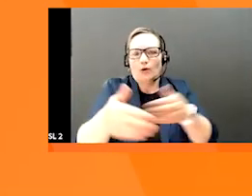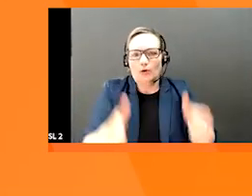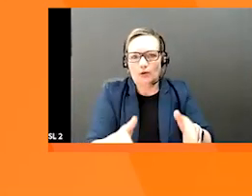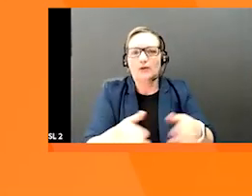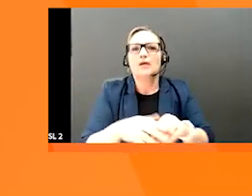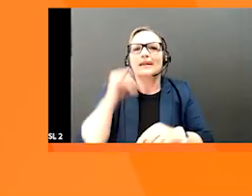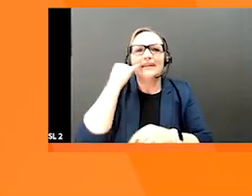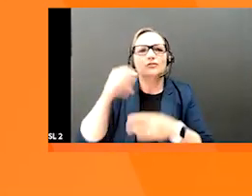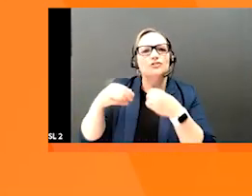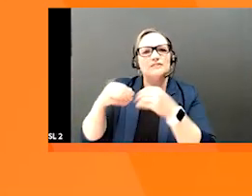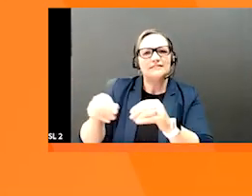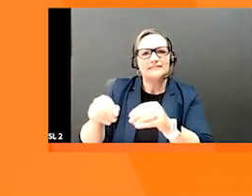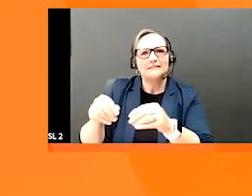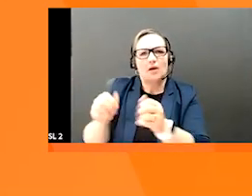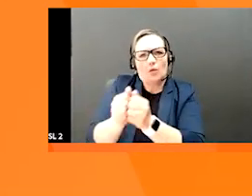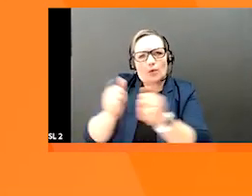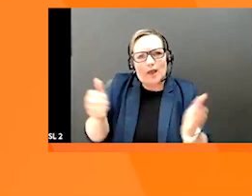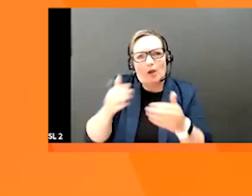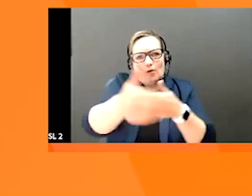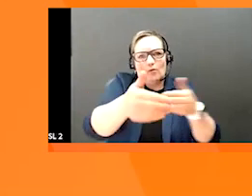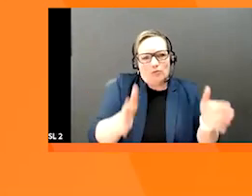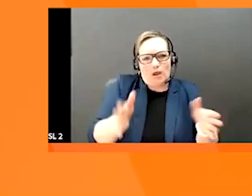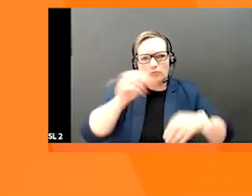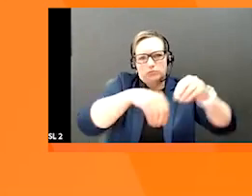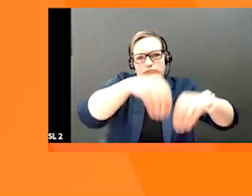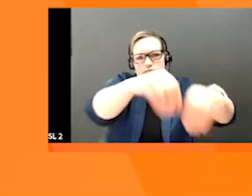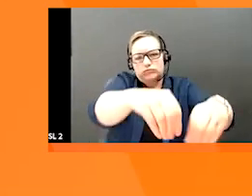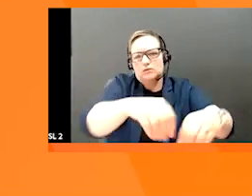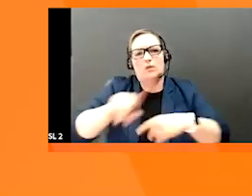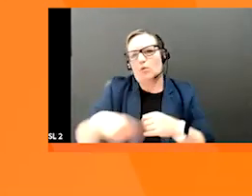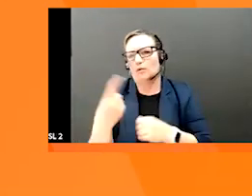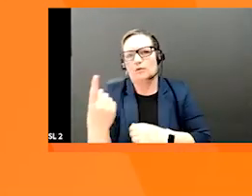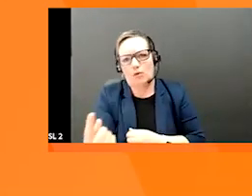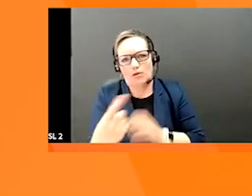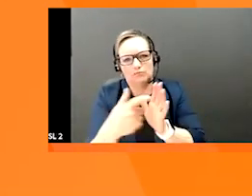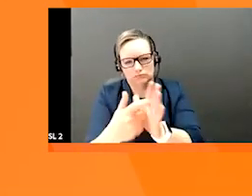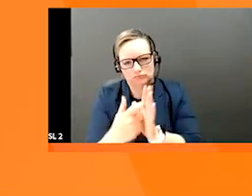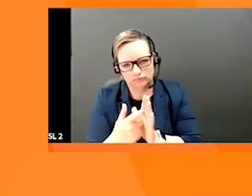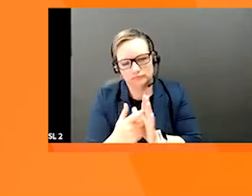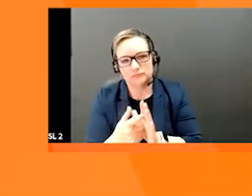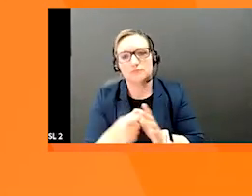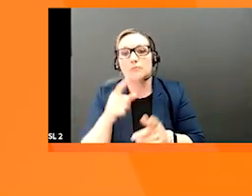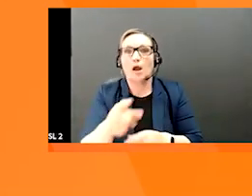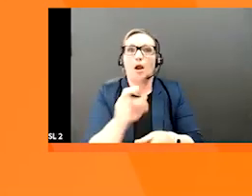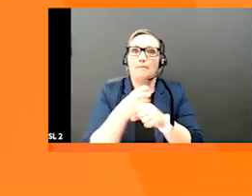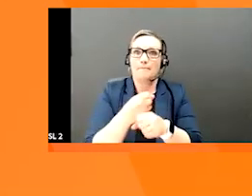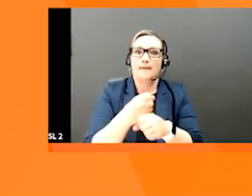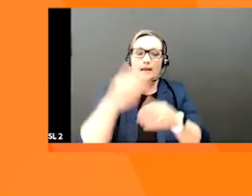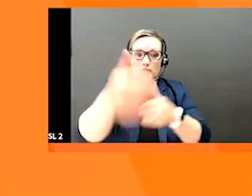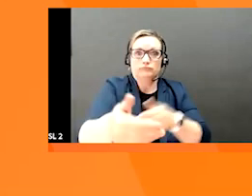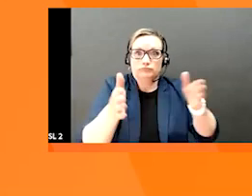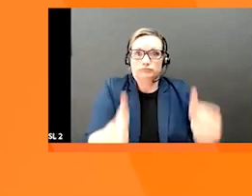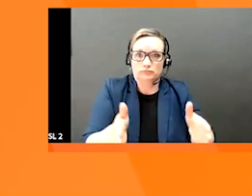The GEETN that you're using individually can be used for that case. If you want to produce a case